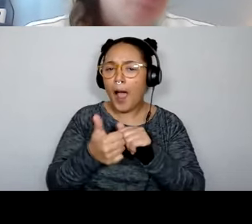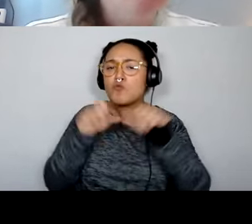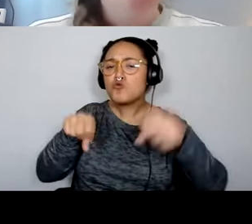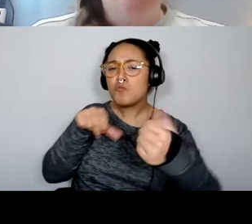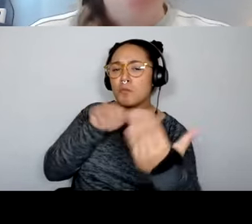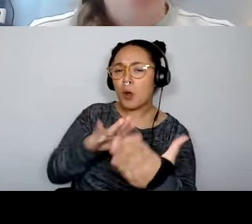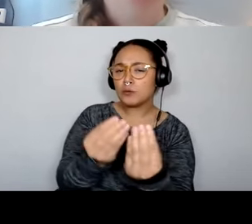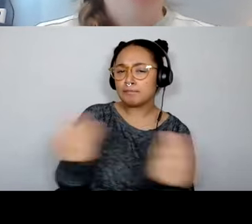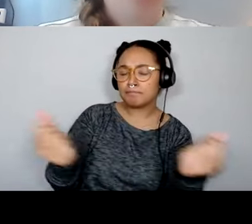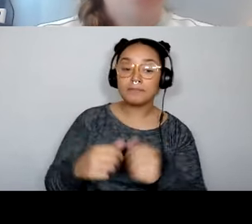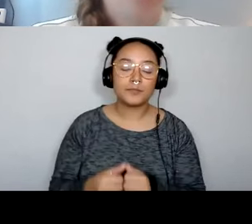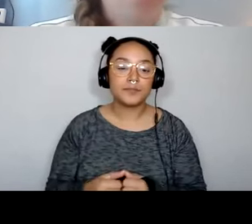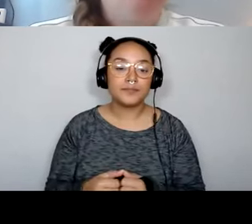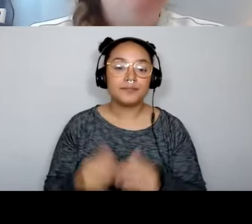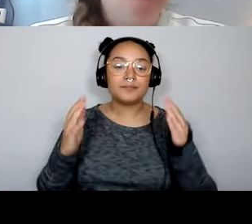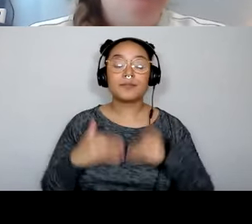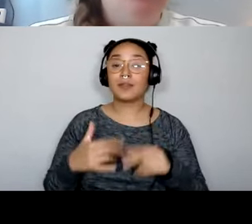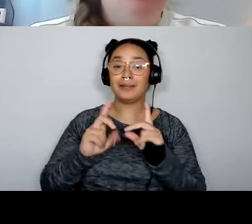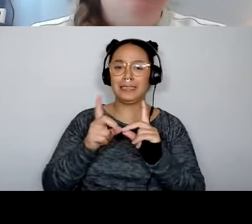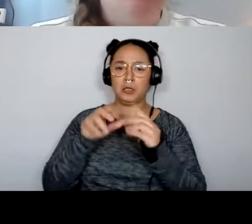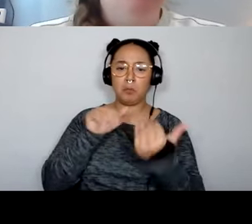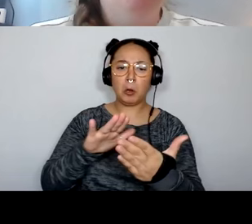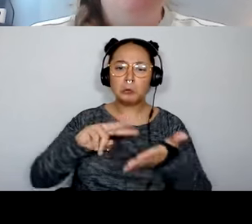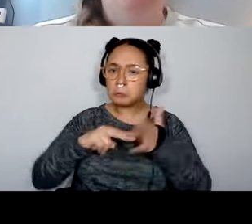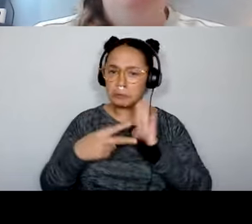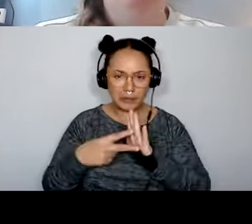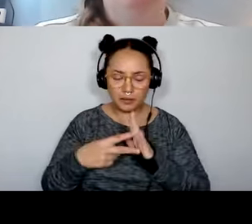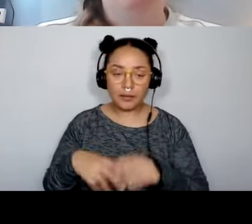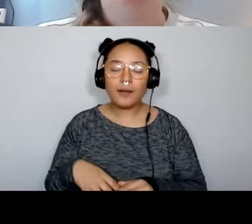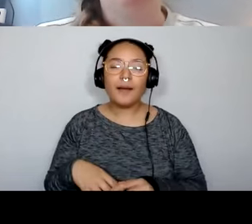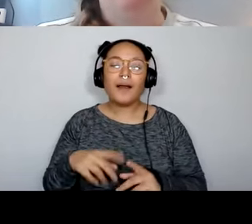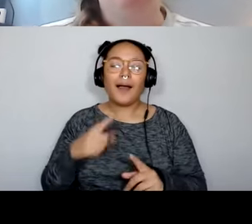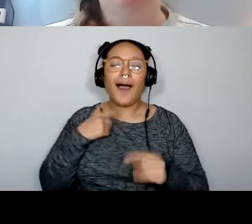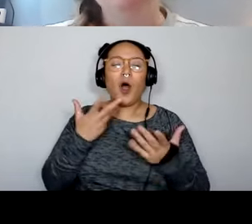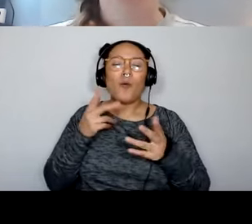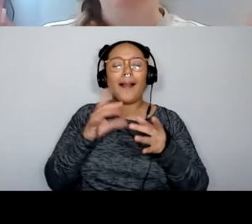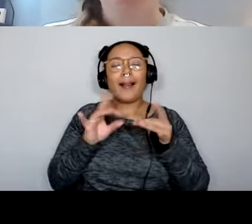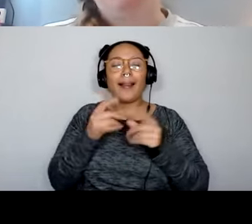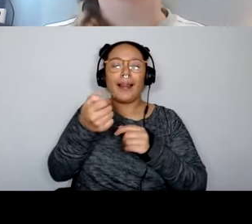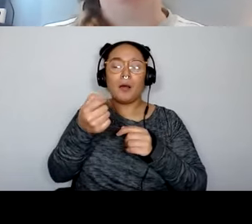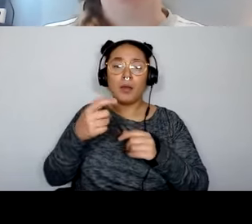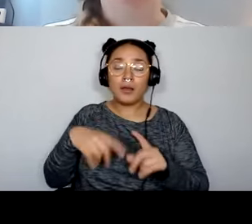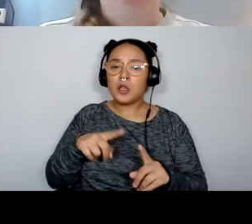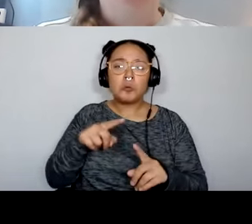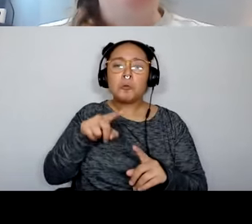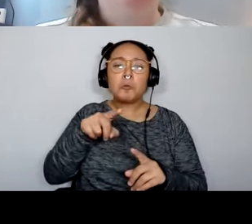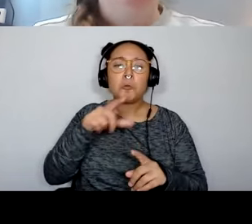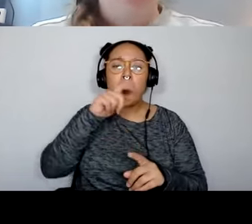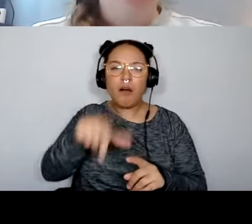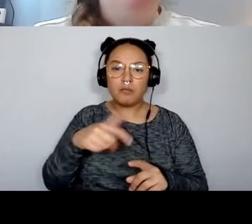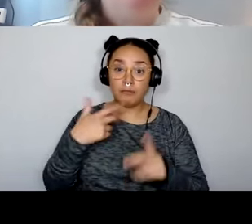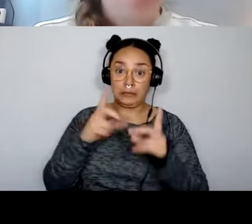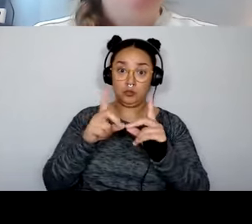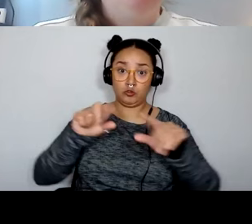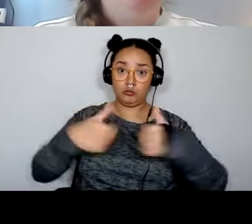How are digital approaches defined as I kind of alluded to, you don't necessarily have to have a digital challenge. But